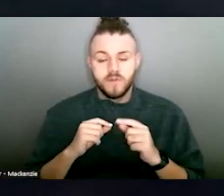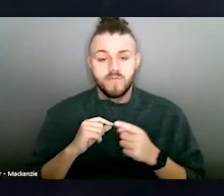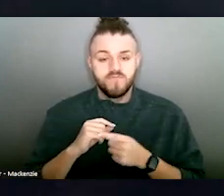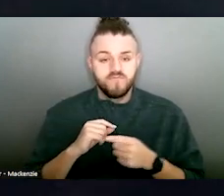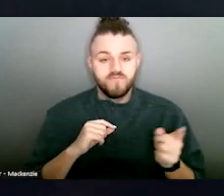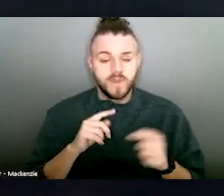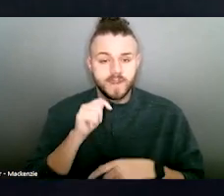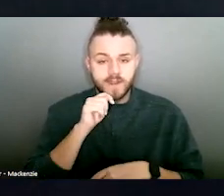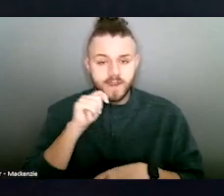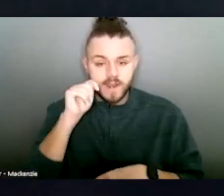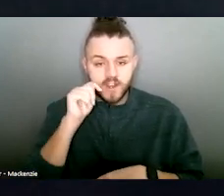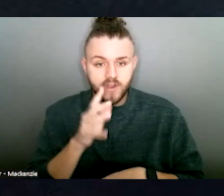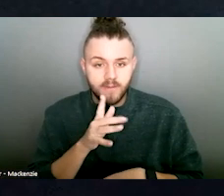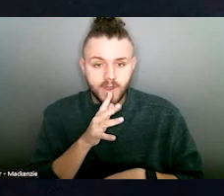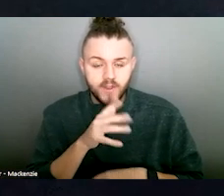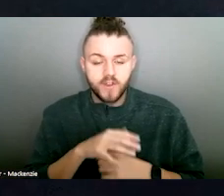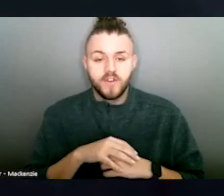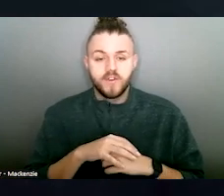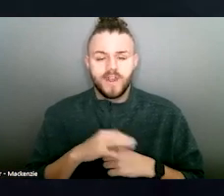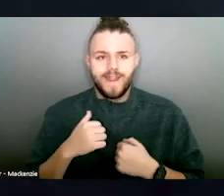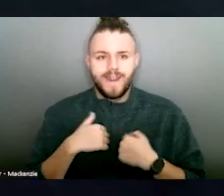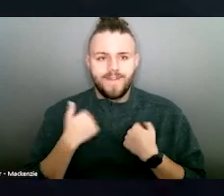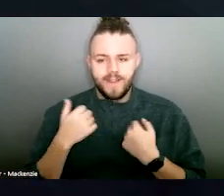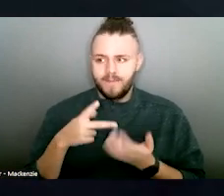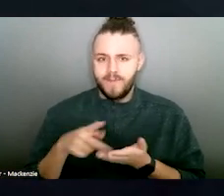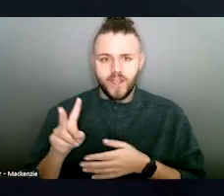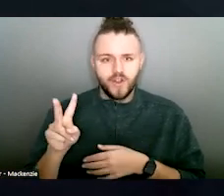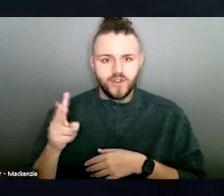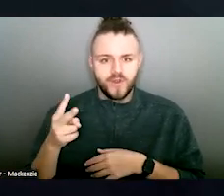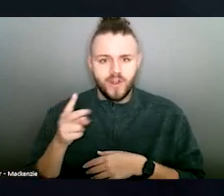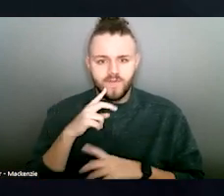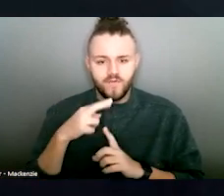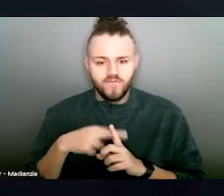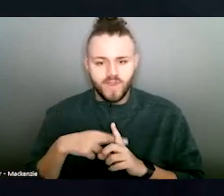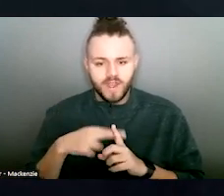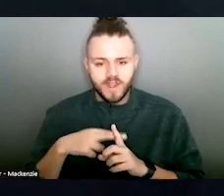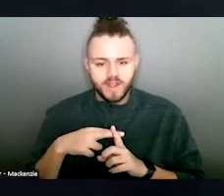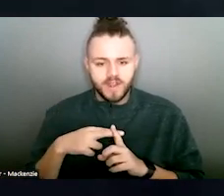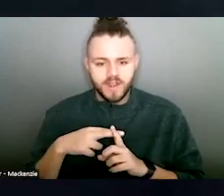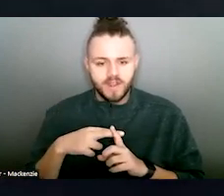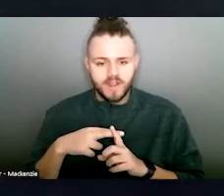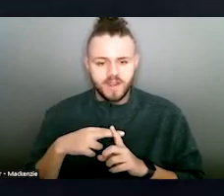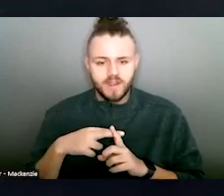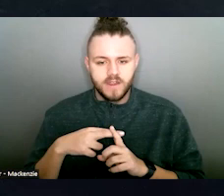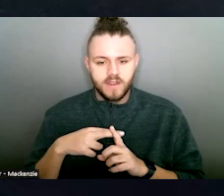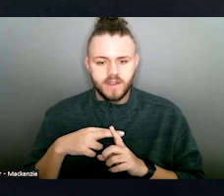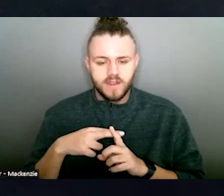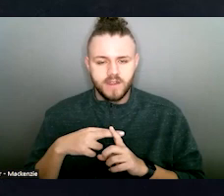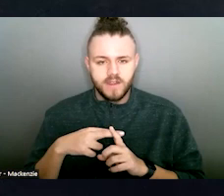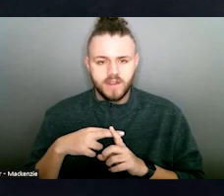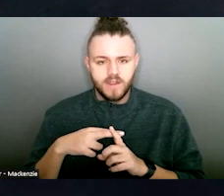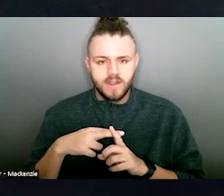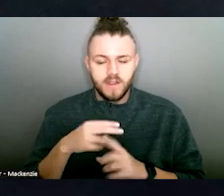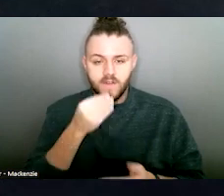income-based apartment, paying $2 for rent, receiving Title 20 state care assistance, food stamps,